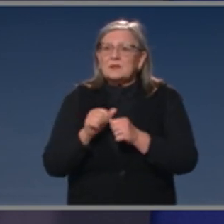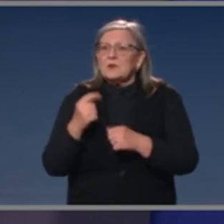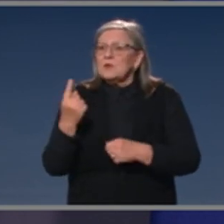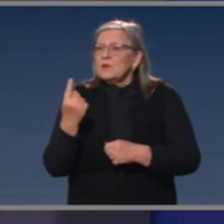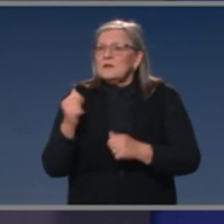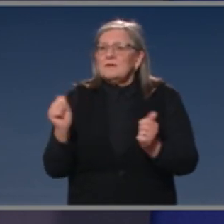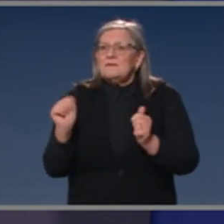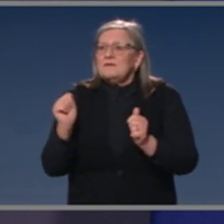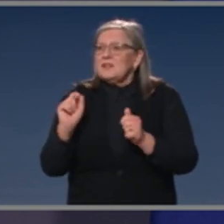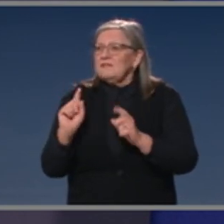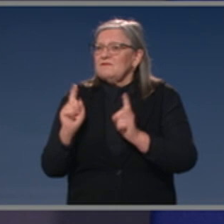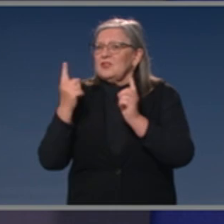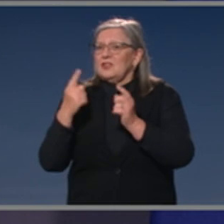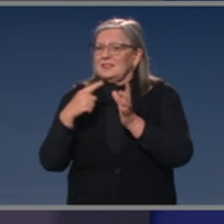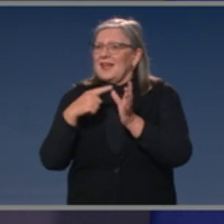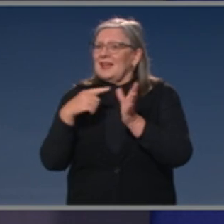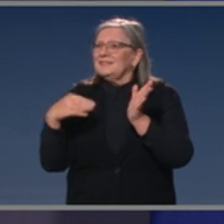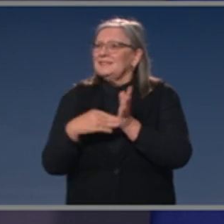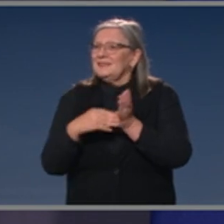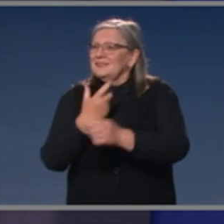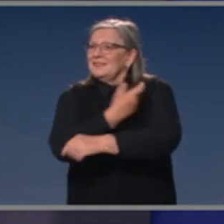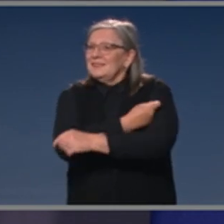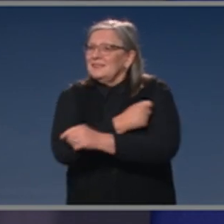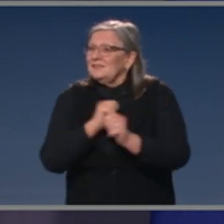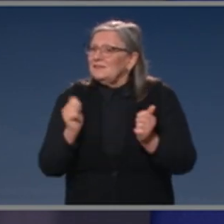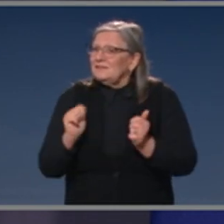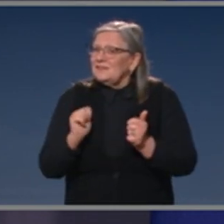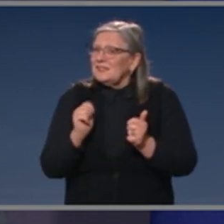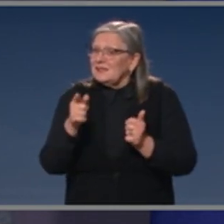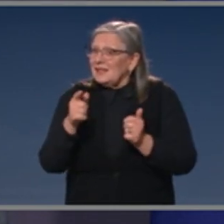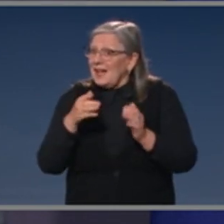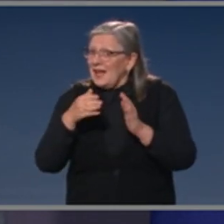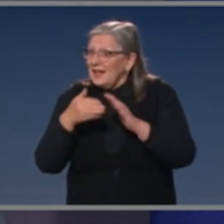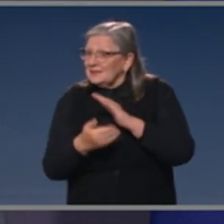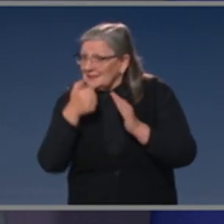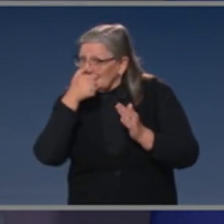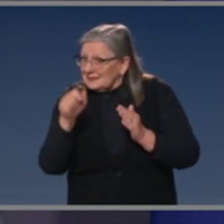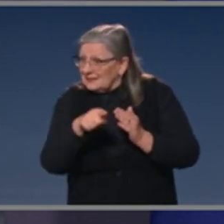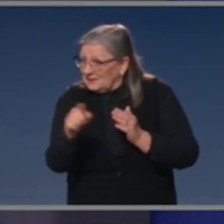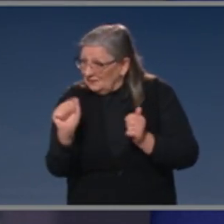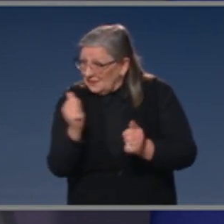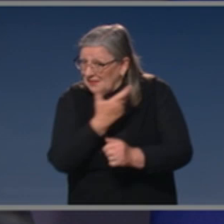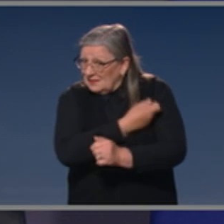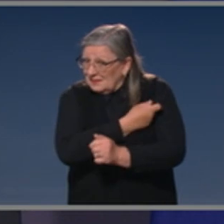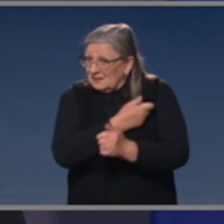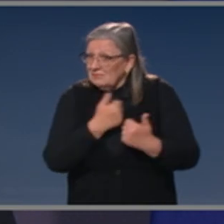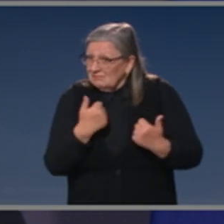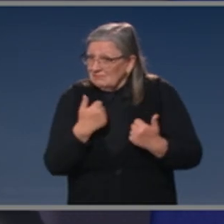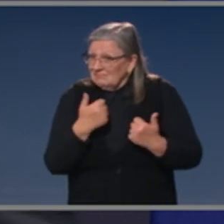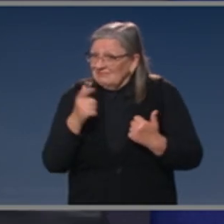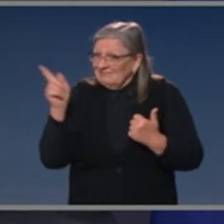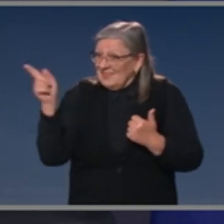AstraZeneca who are under 60 years of age, and that I think includes JJ at the current moment, and